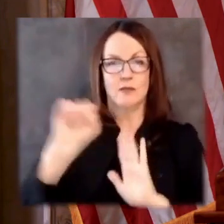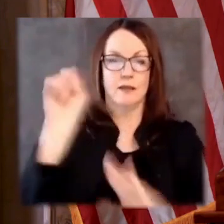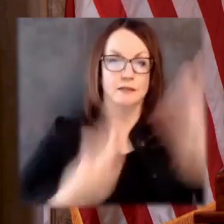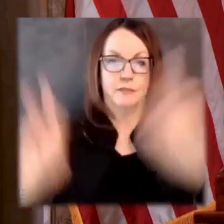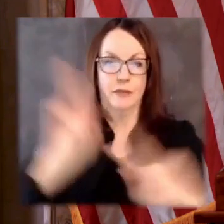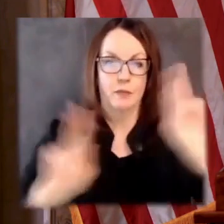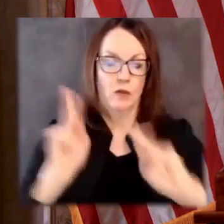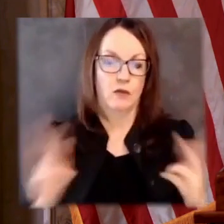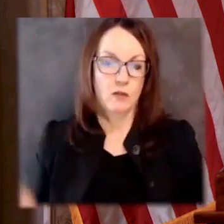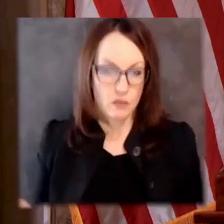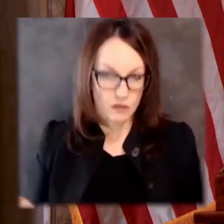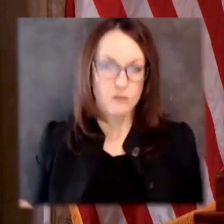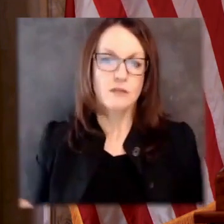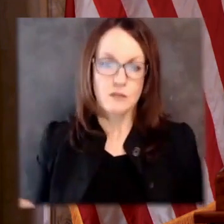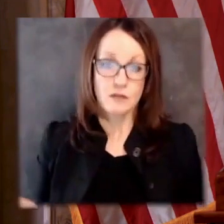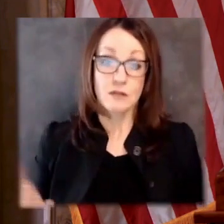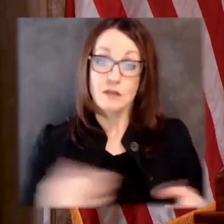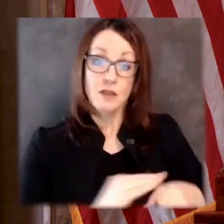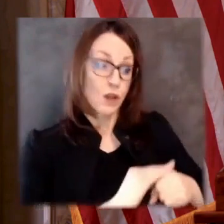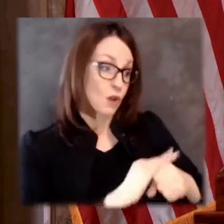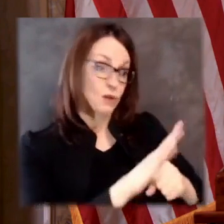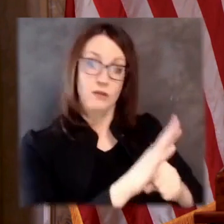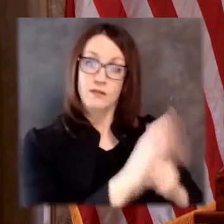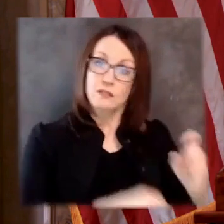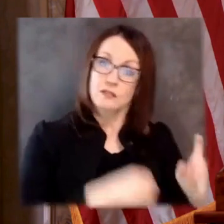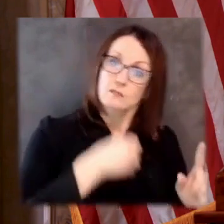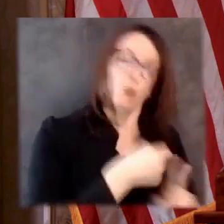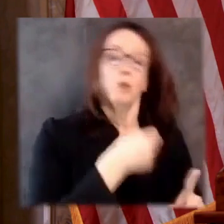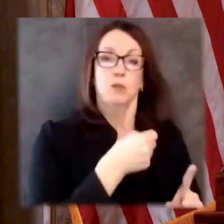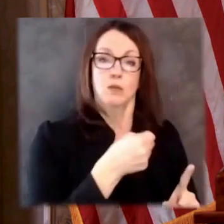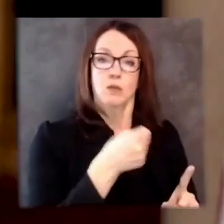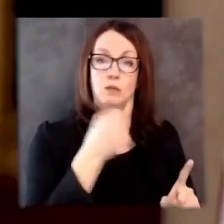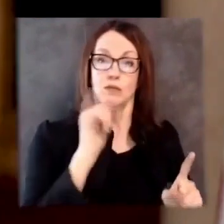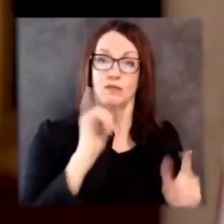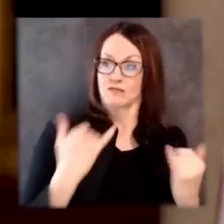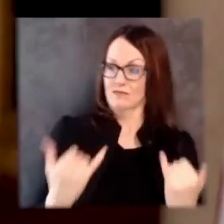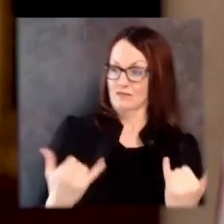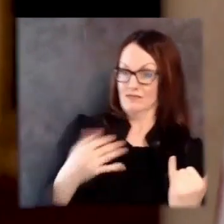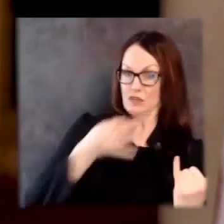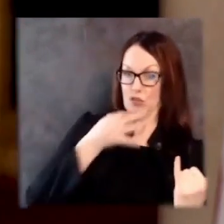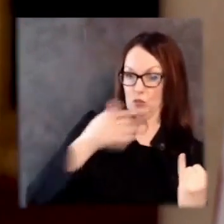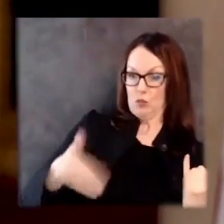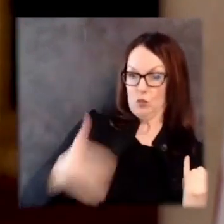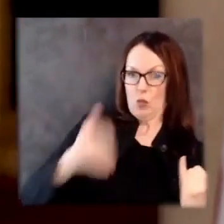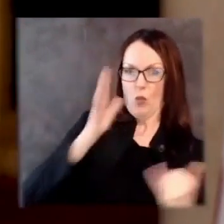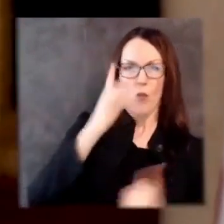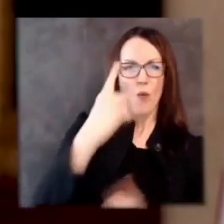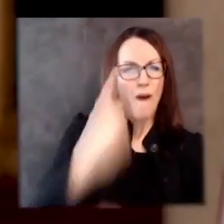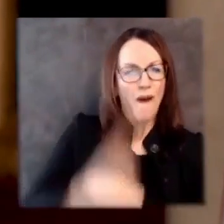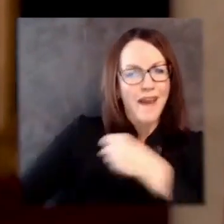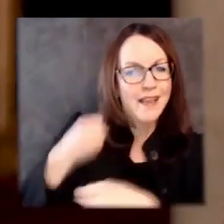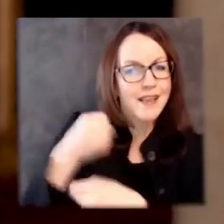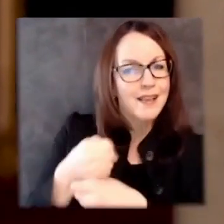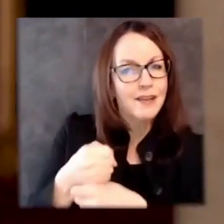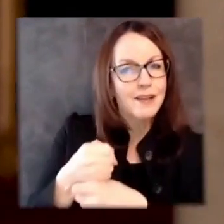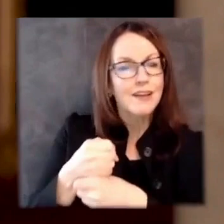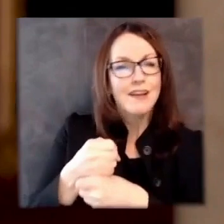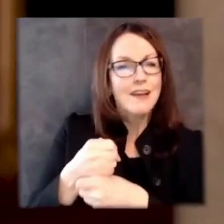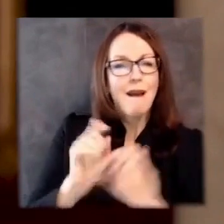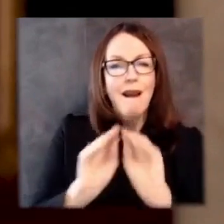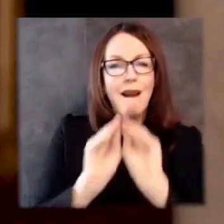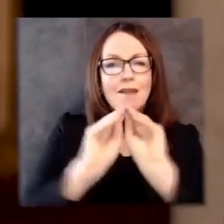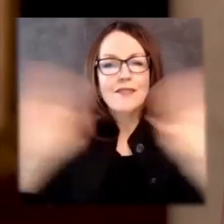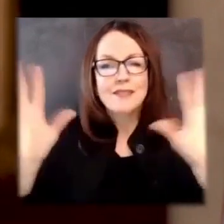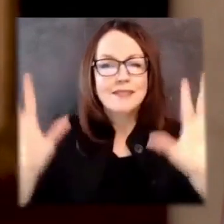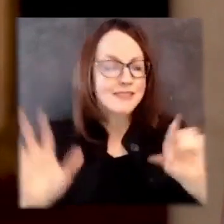Exacerbating the problems with our already outdated system. This past year brought to bear the inaction of my